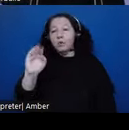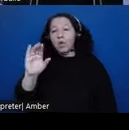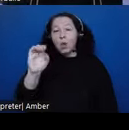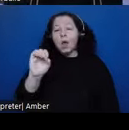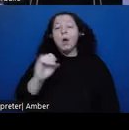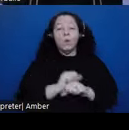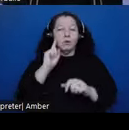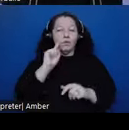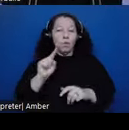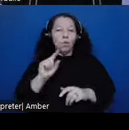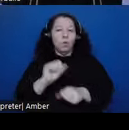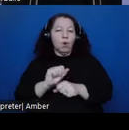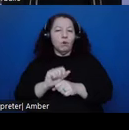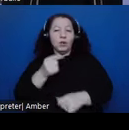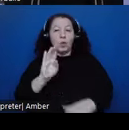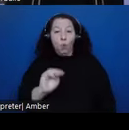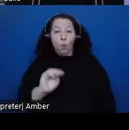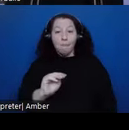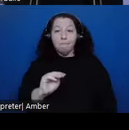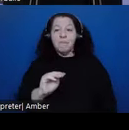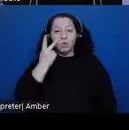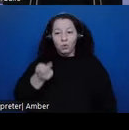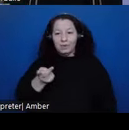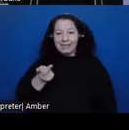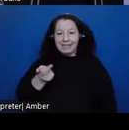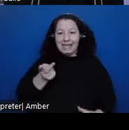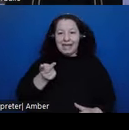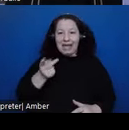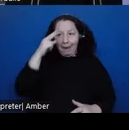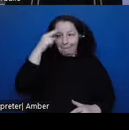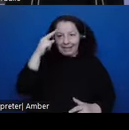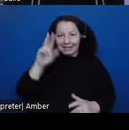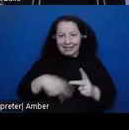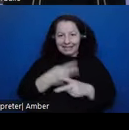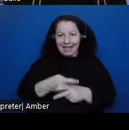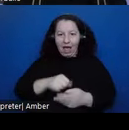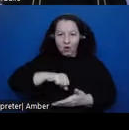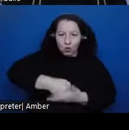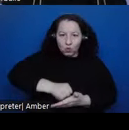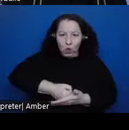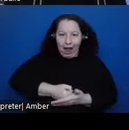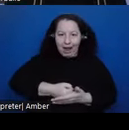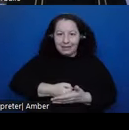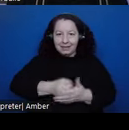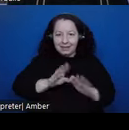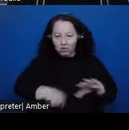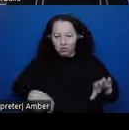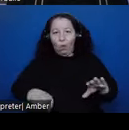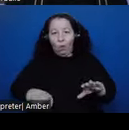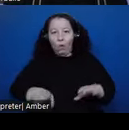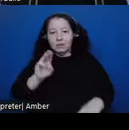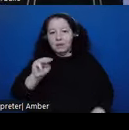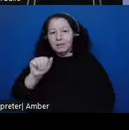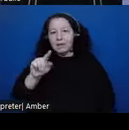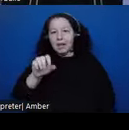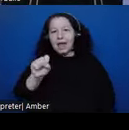And there you see Mexican style grinding stones, mitates, that also came through this trans-Pacific connection.